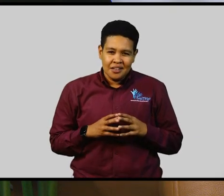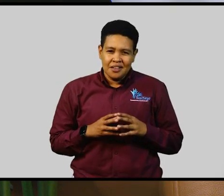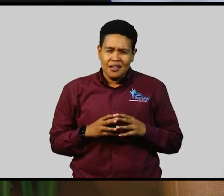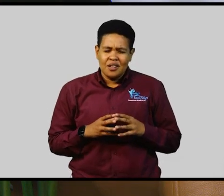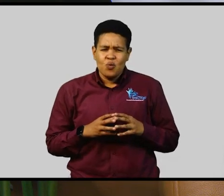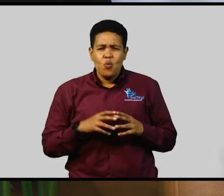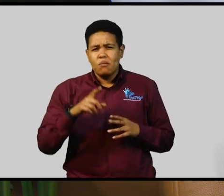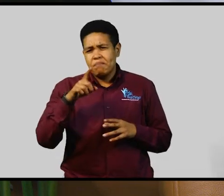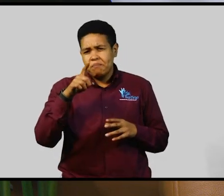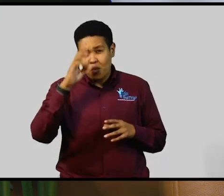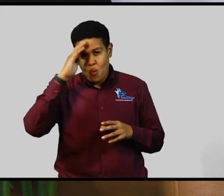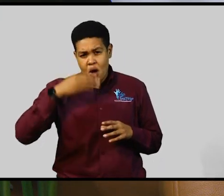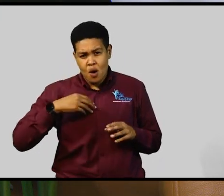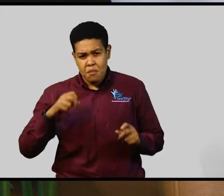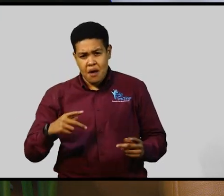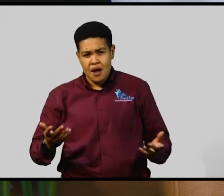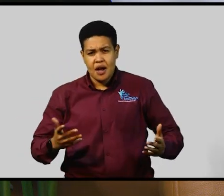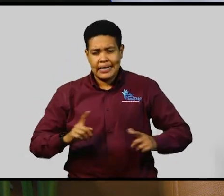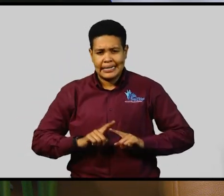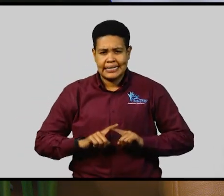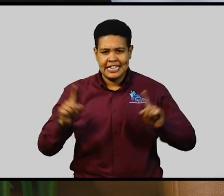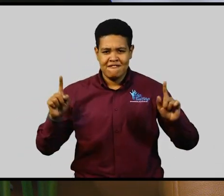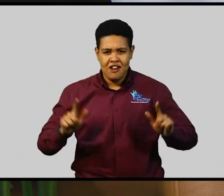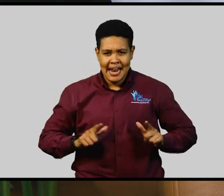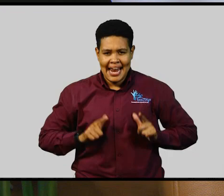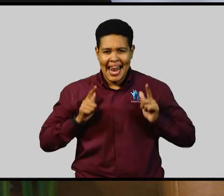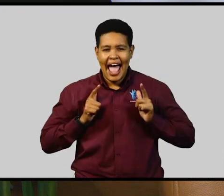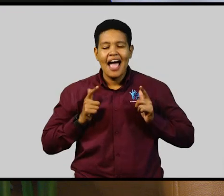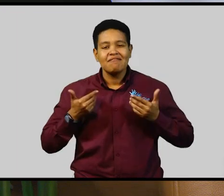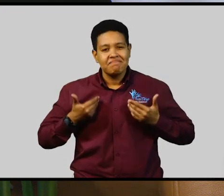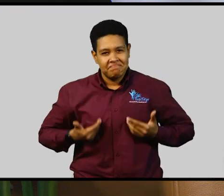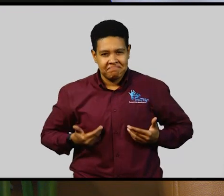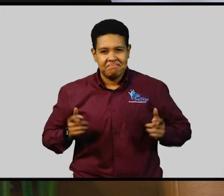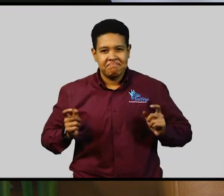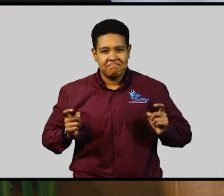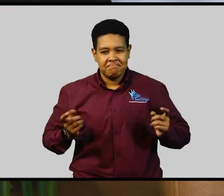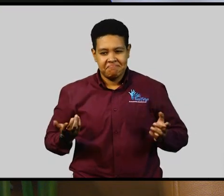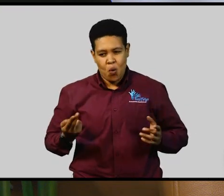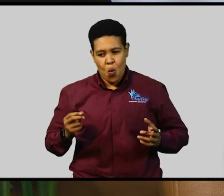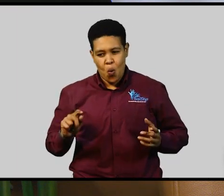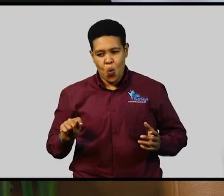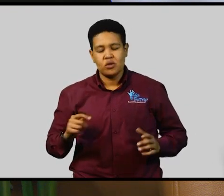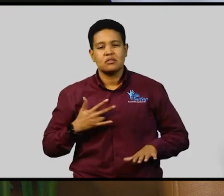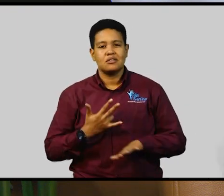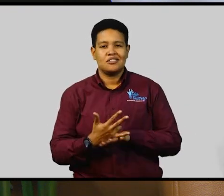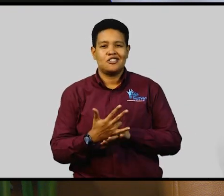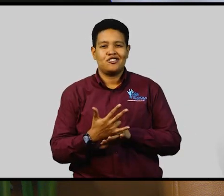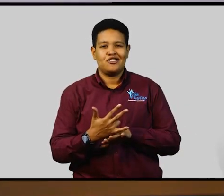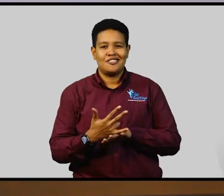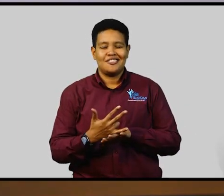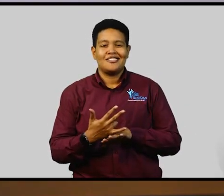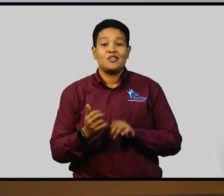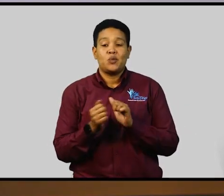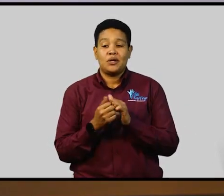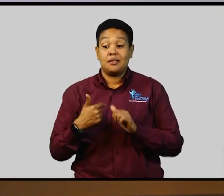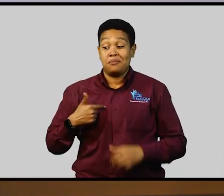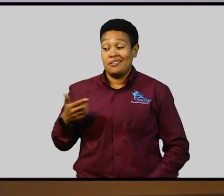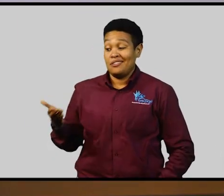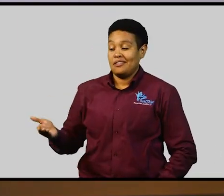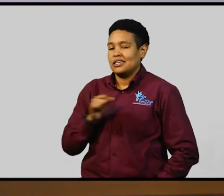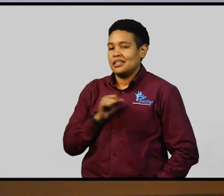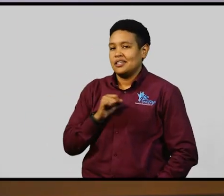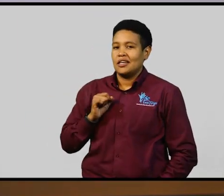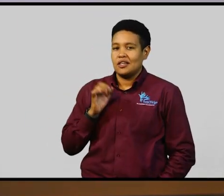Welcome back to A Different Life. I'm your host, Dr. Christine Hendricks, and with me is Senator Dr. Floyd